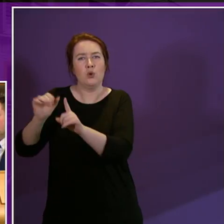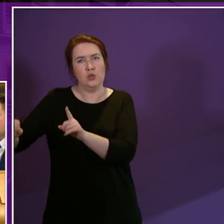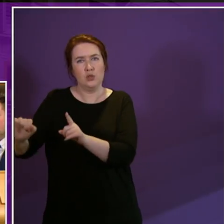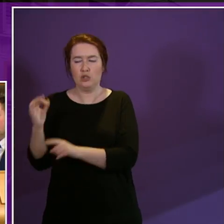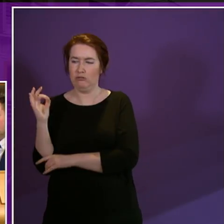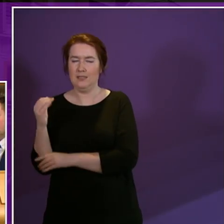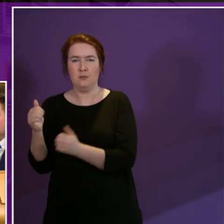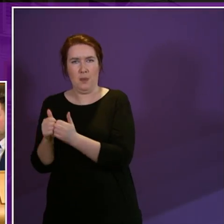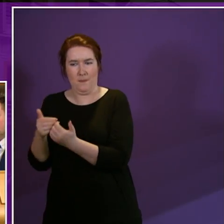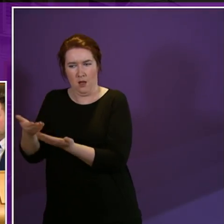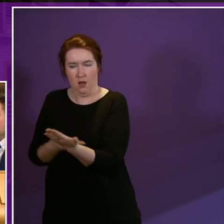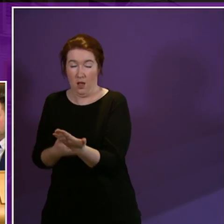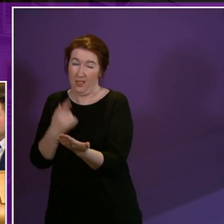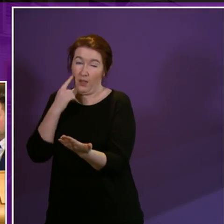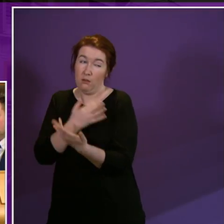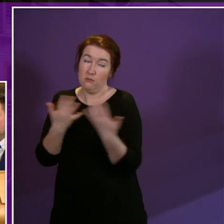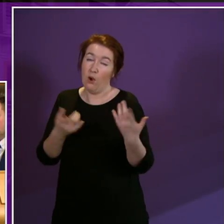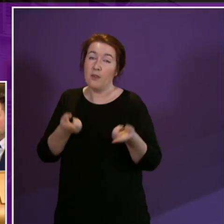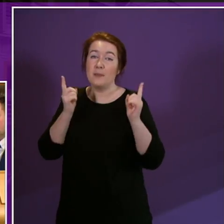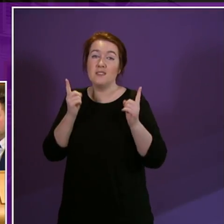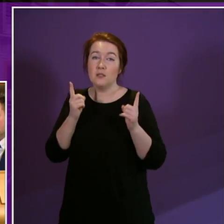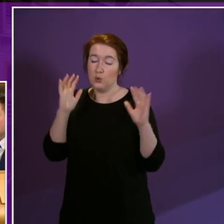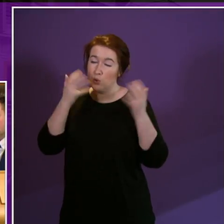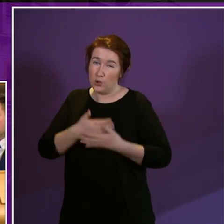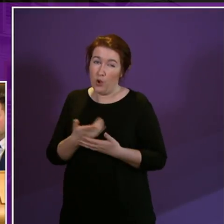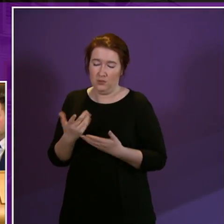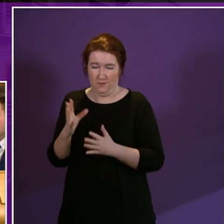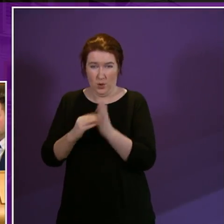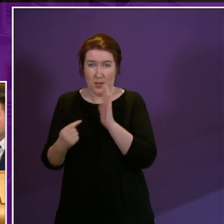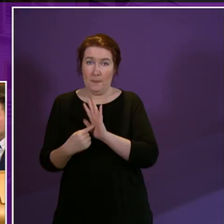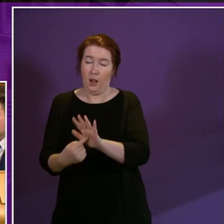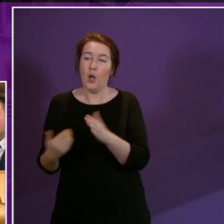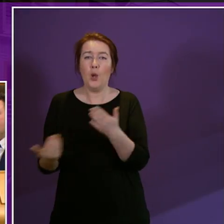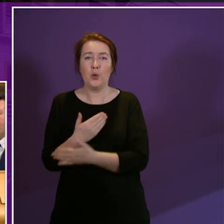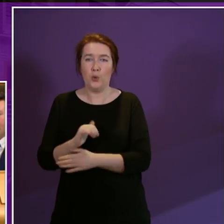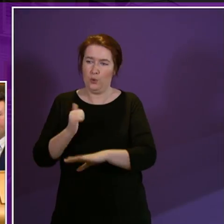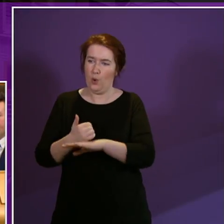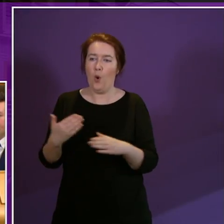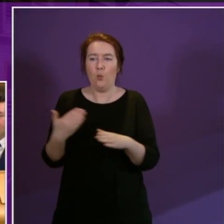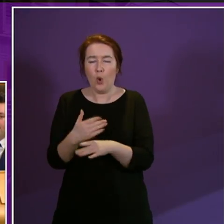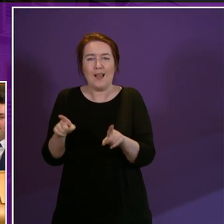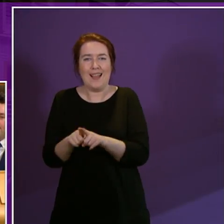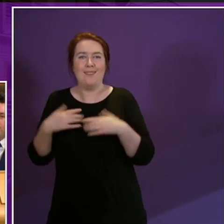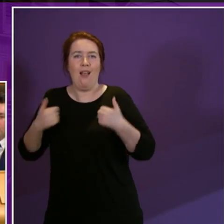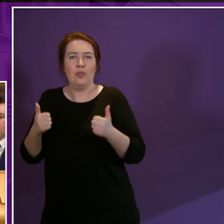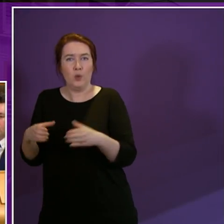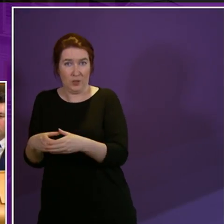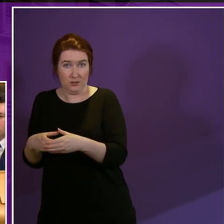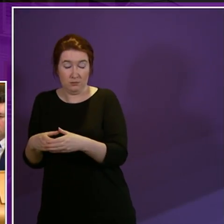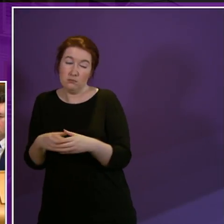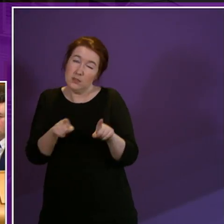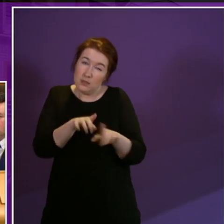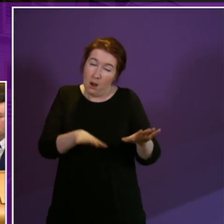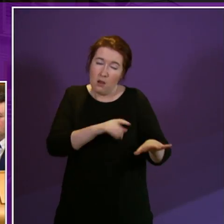addresses a number of the concerns that the Minister just raised, illustrated, for example, by the establishment of the new Work and Health Unit. Like the Scottish Government's